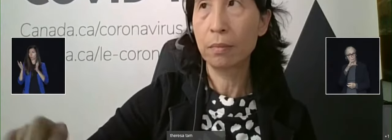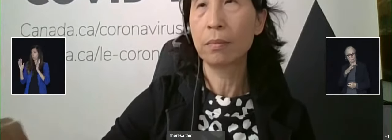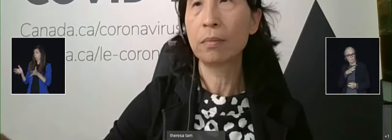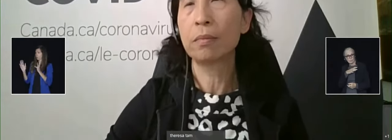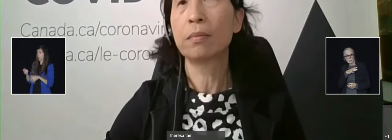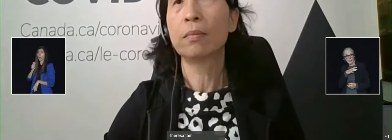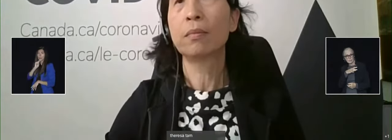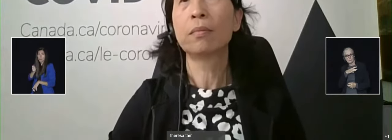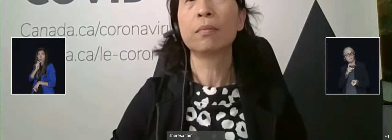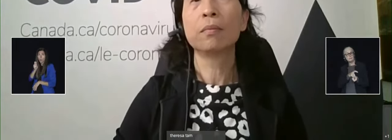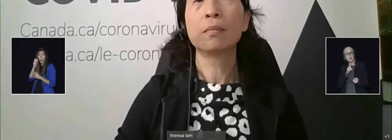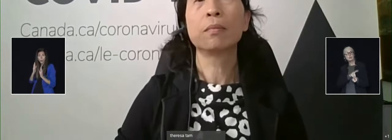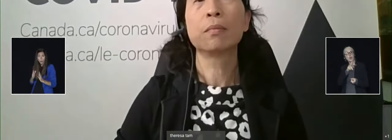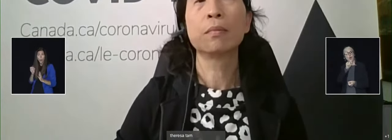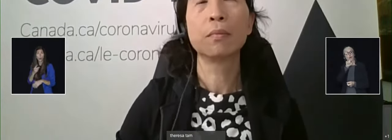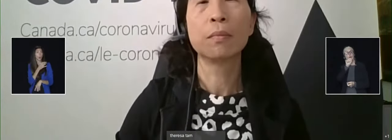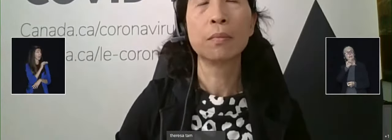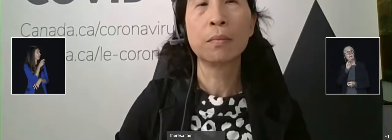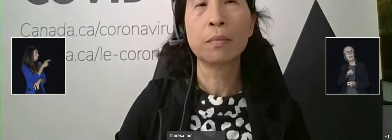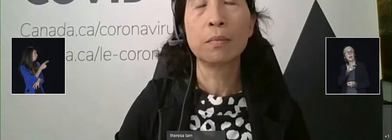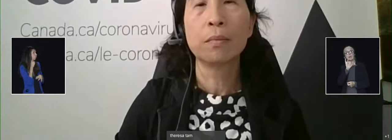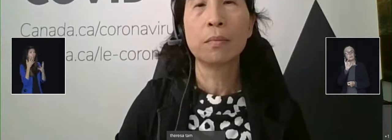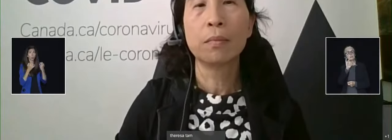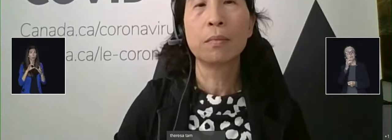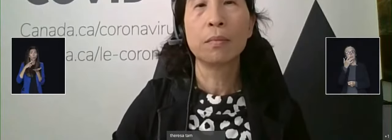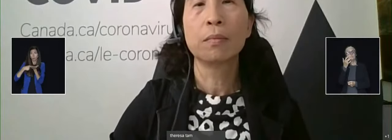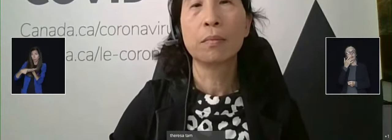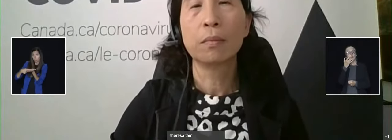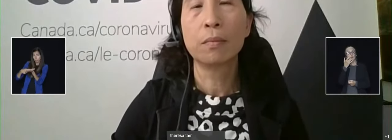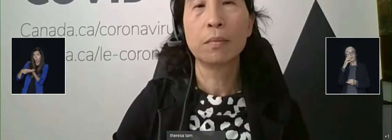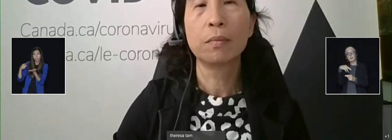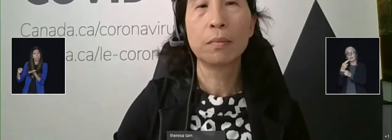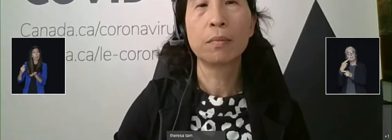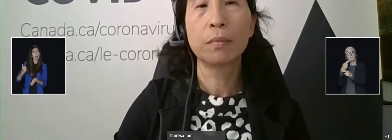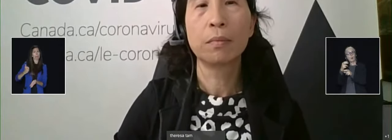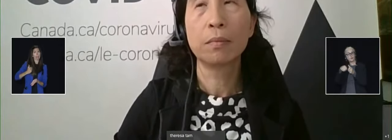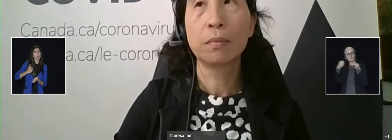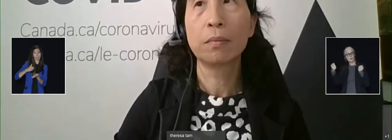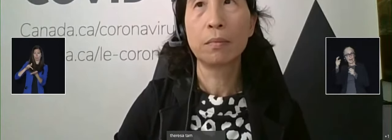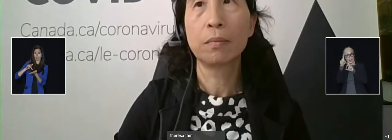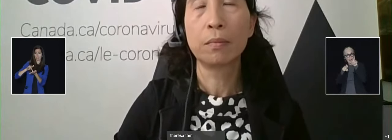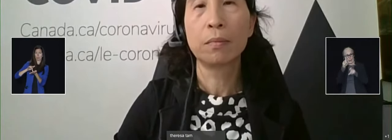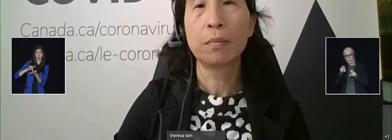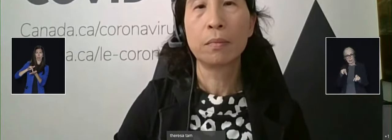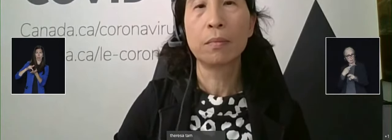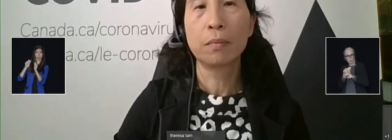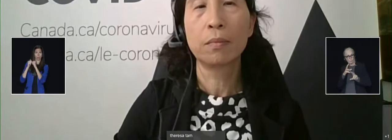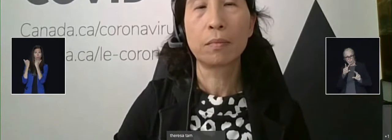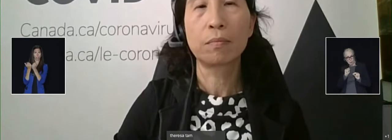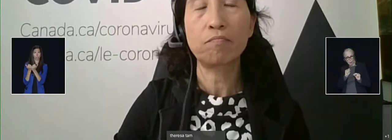don't want to speak to the Canadian Medical Association, that's a big problem. What do you care if there's an election going on?